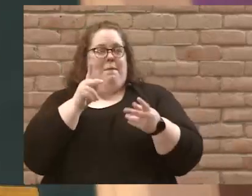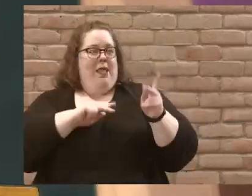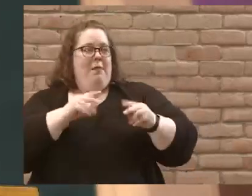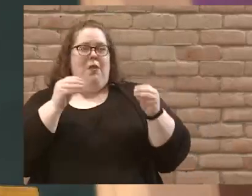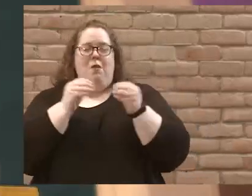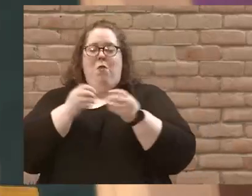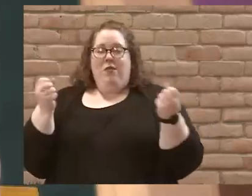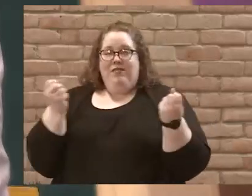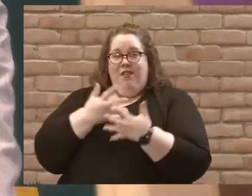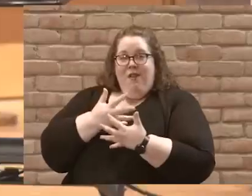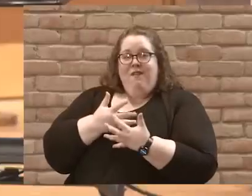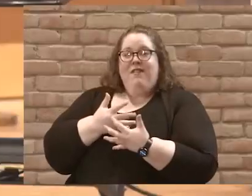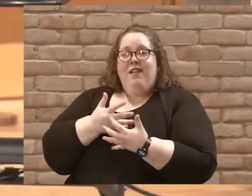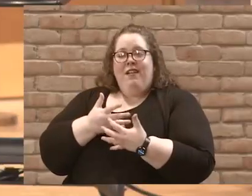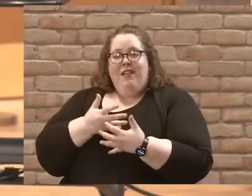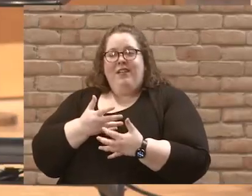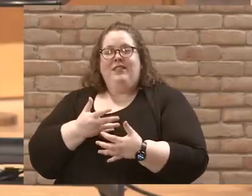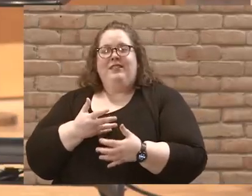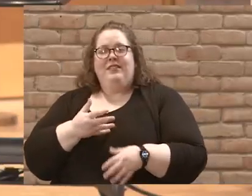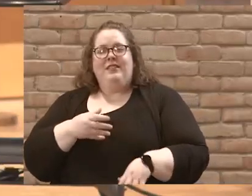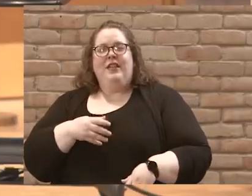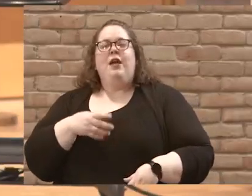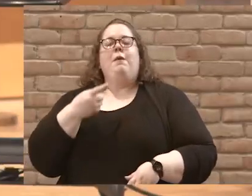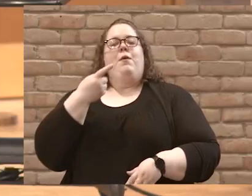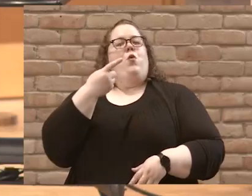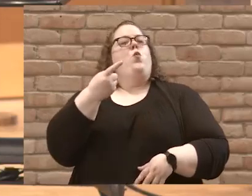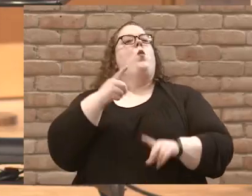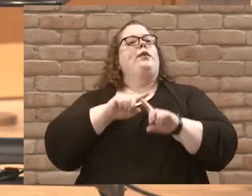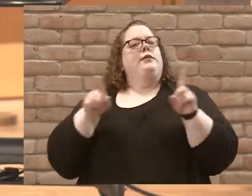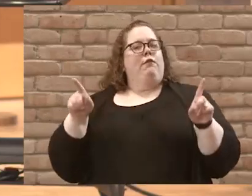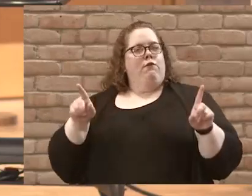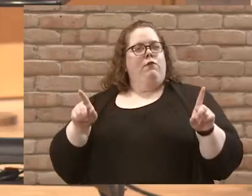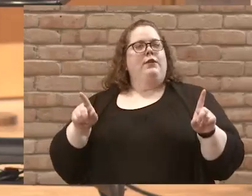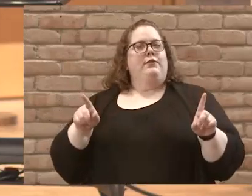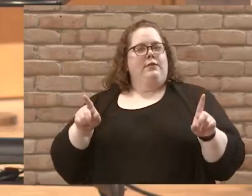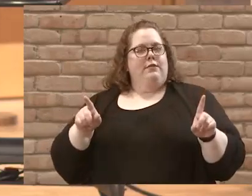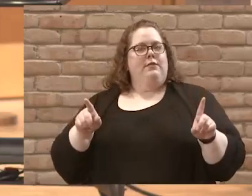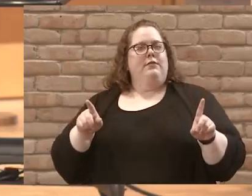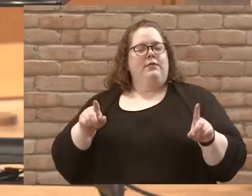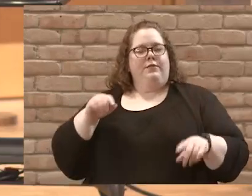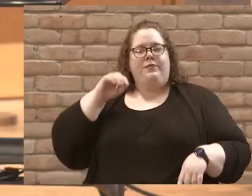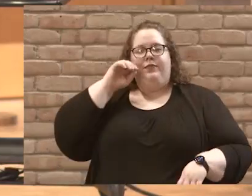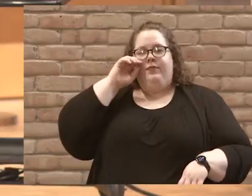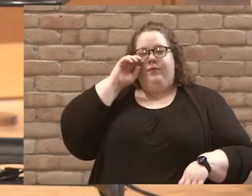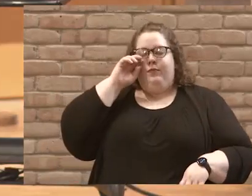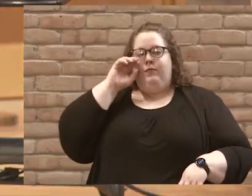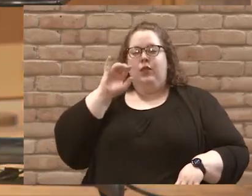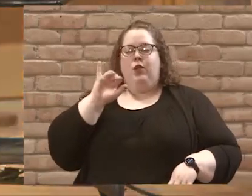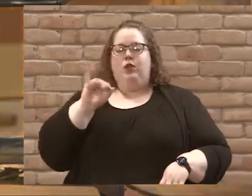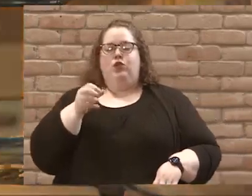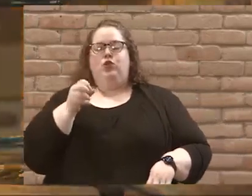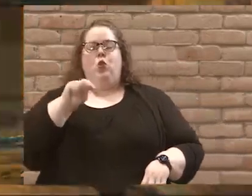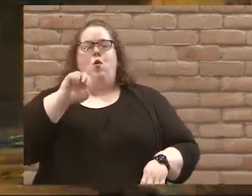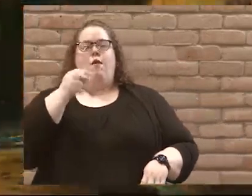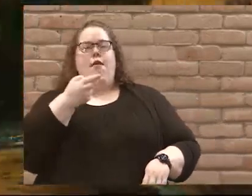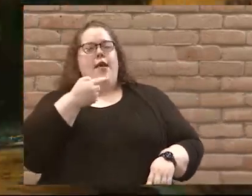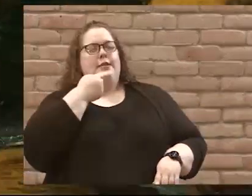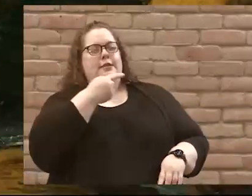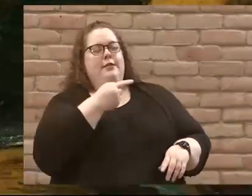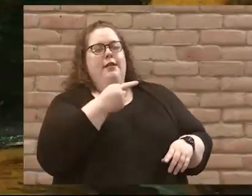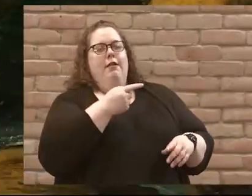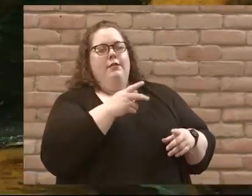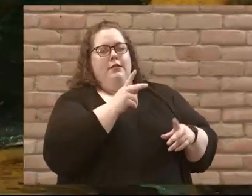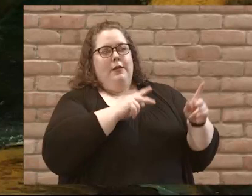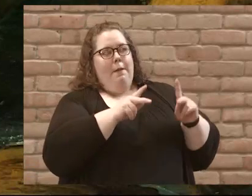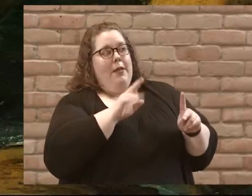the storm, but here's the one difference. Jonah says to the sailors, there's only one thing